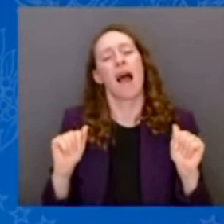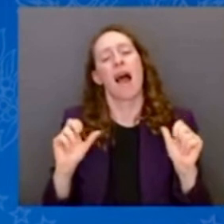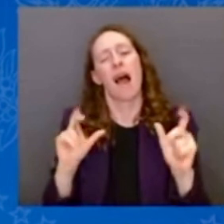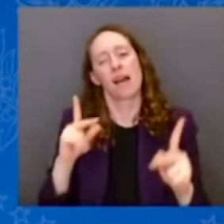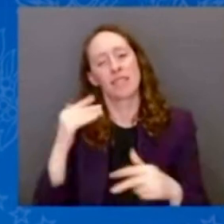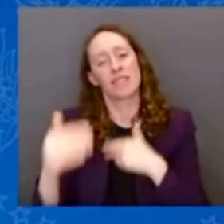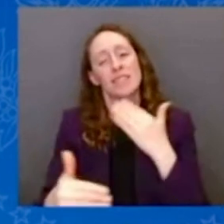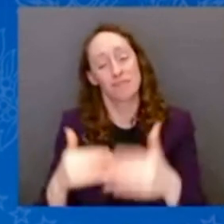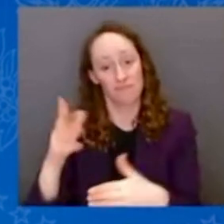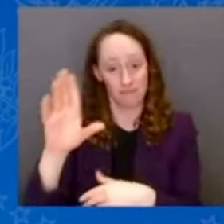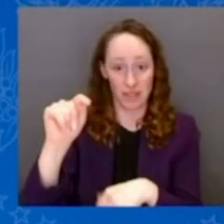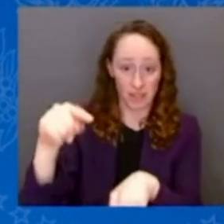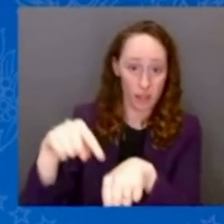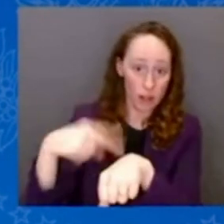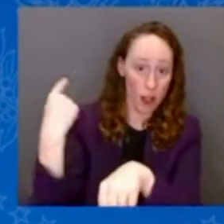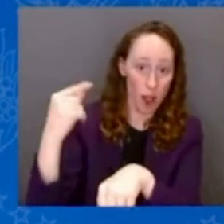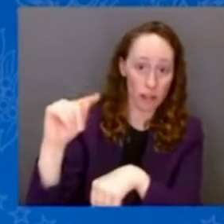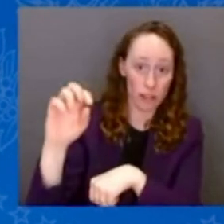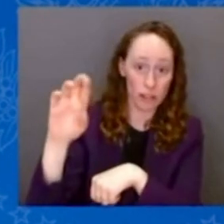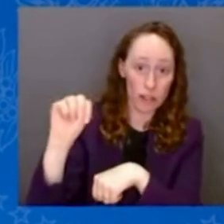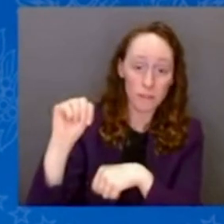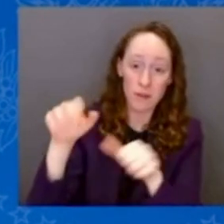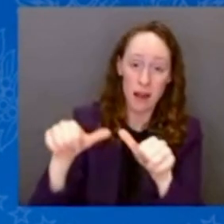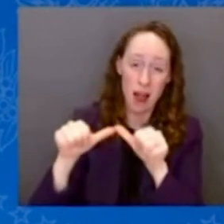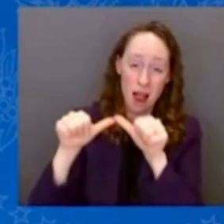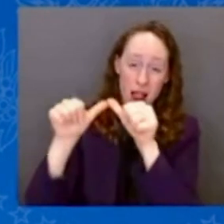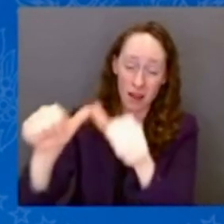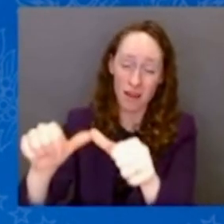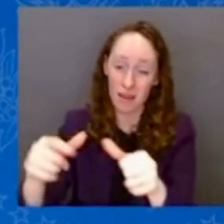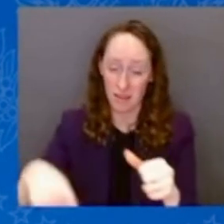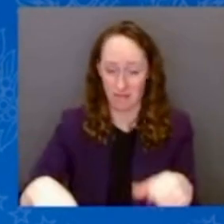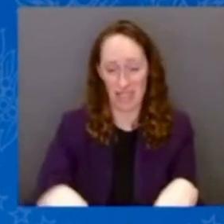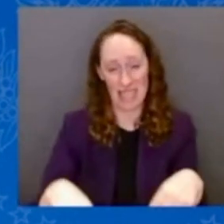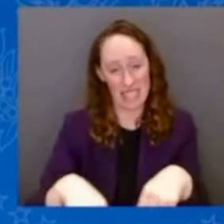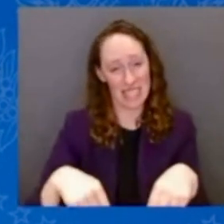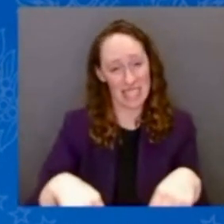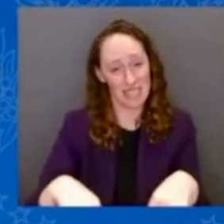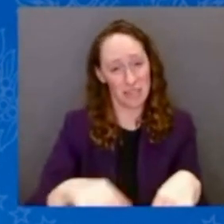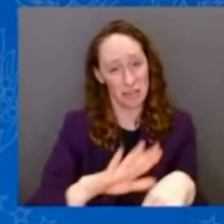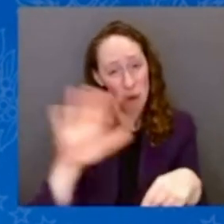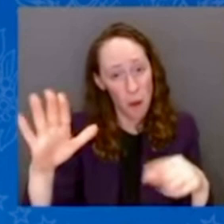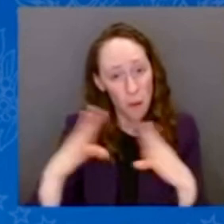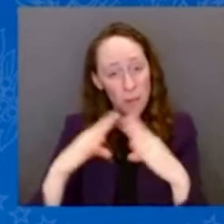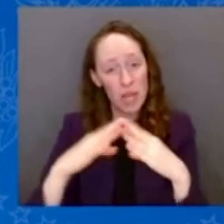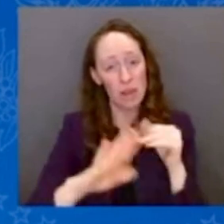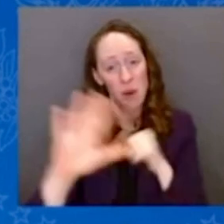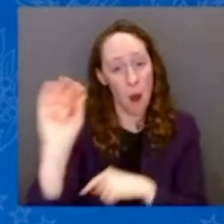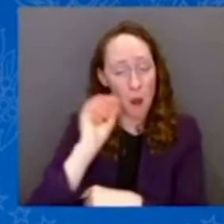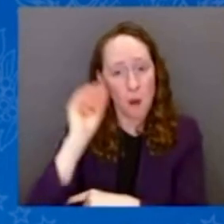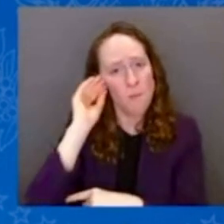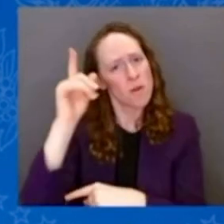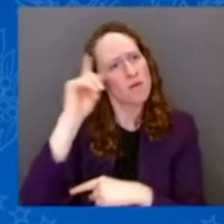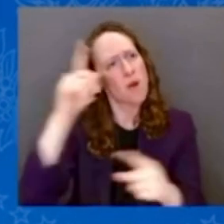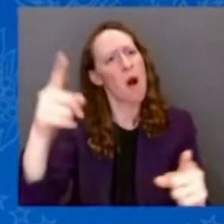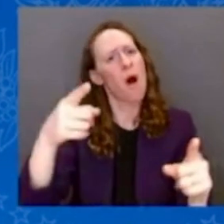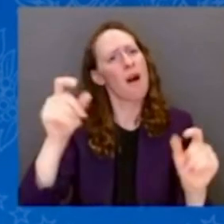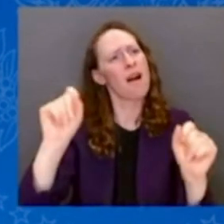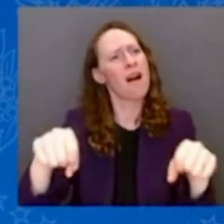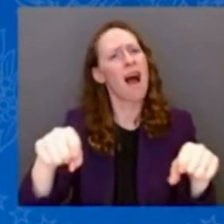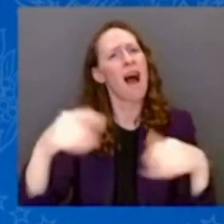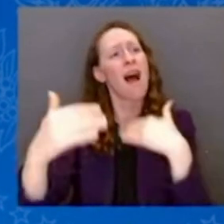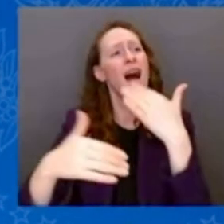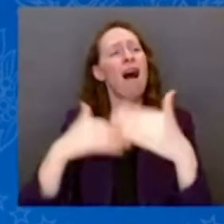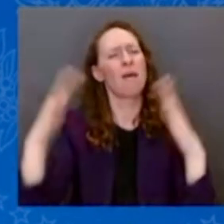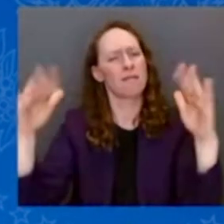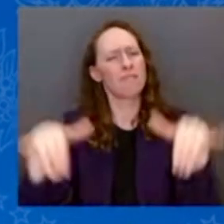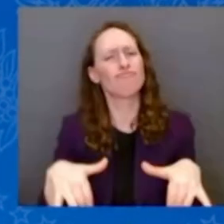built your lives. And we're going to make sure you can stay right here. There's nothing we can do to heal the hole in your hearts